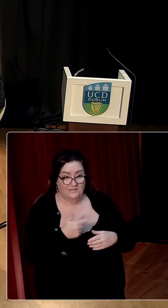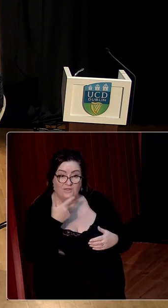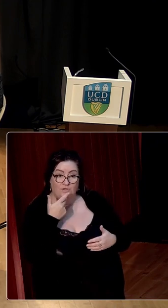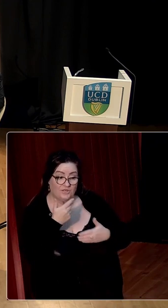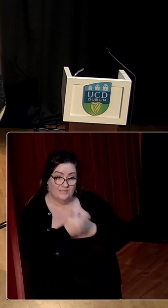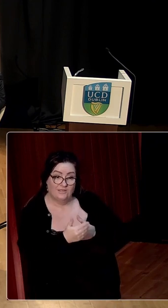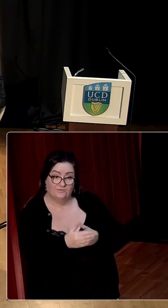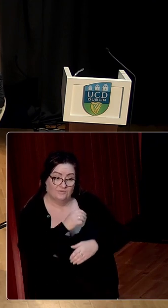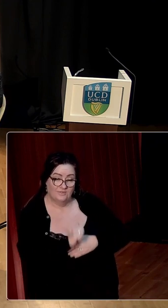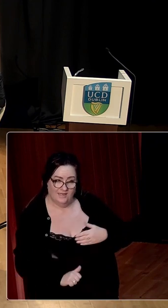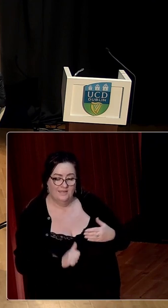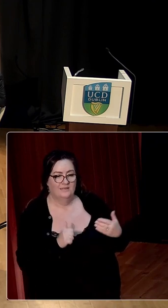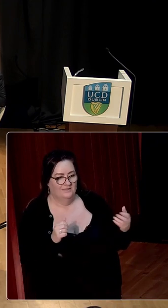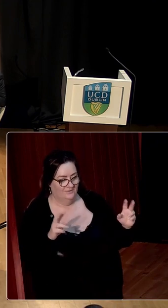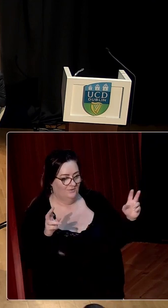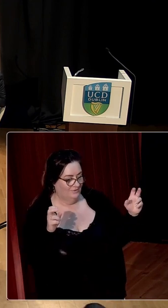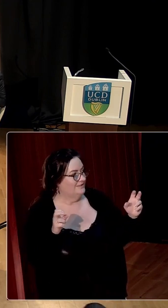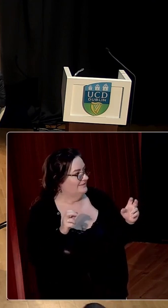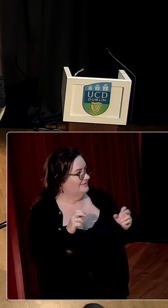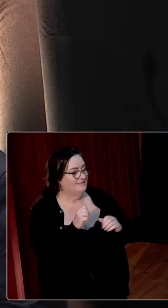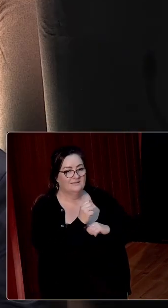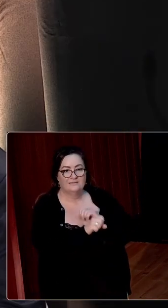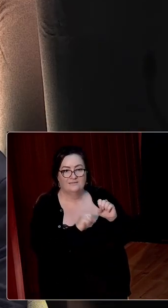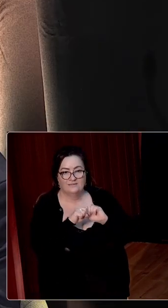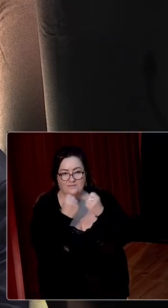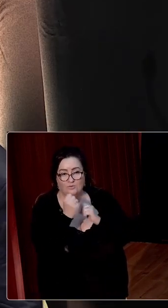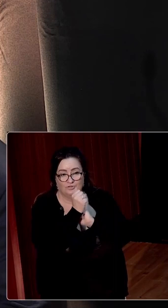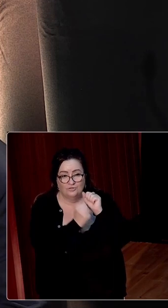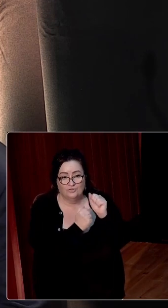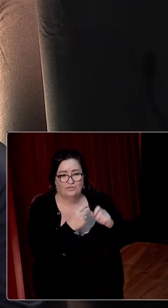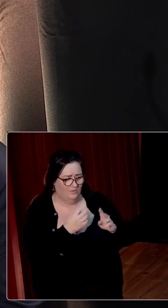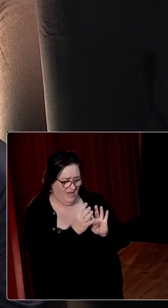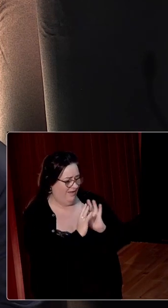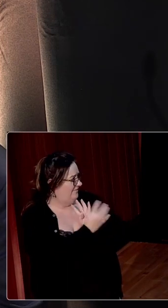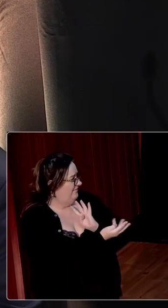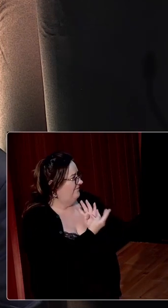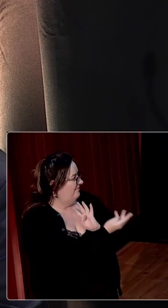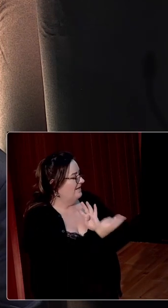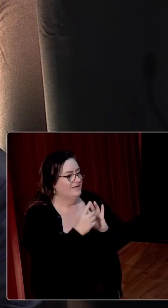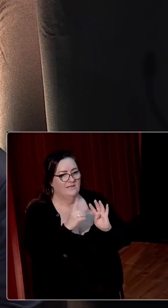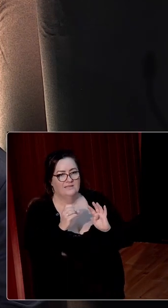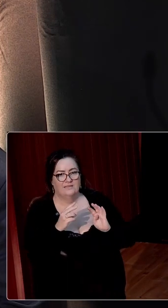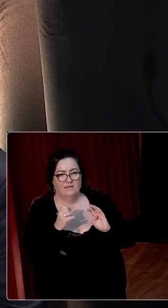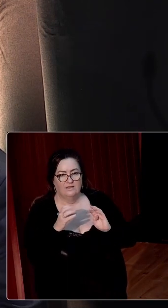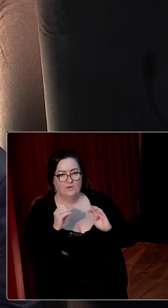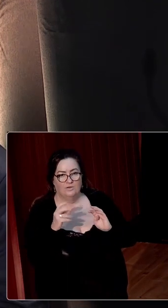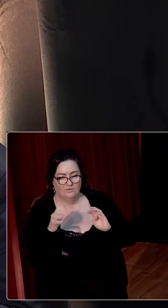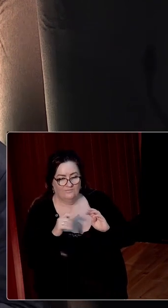It's been three sessions now and I'm here to to the of Ireland. I'm